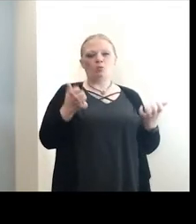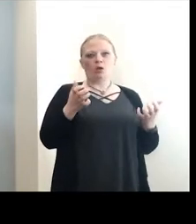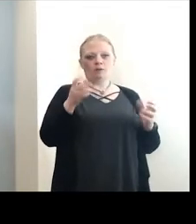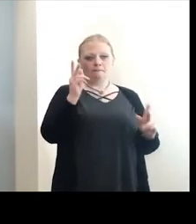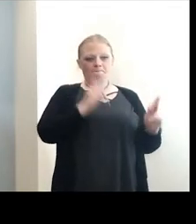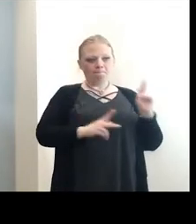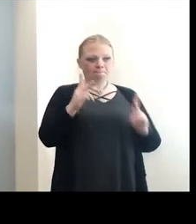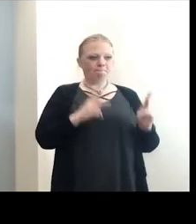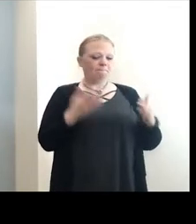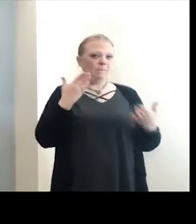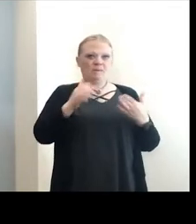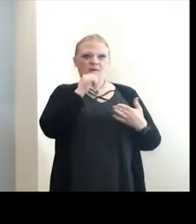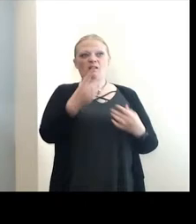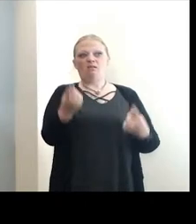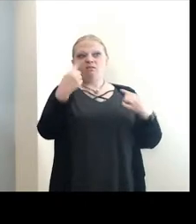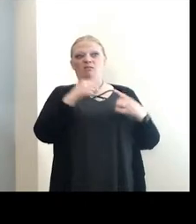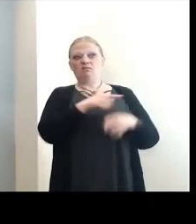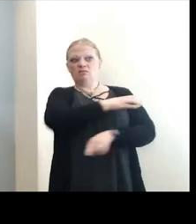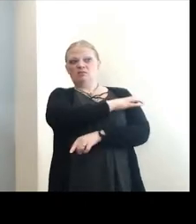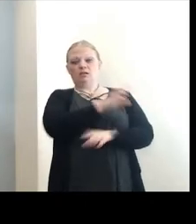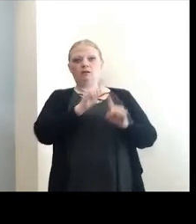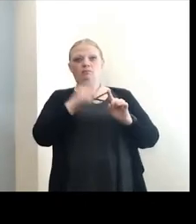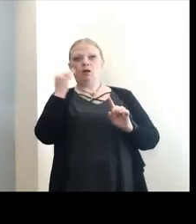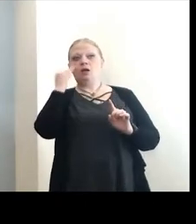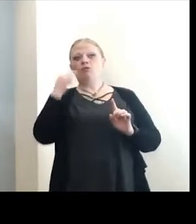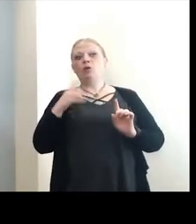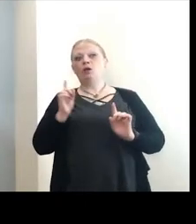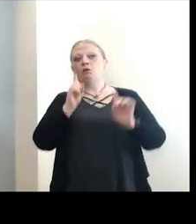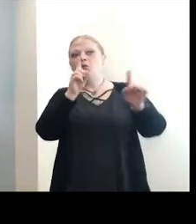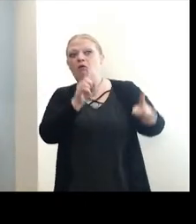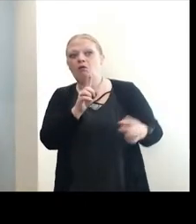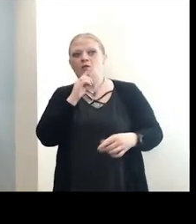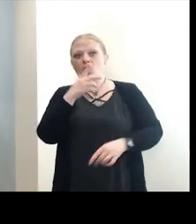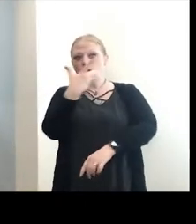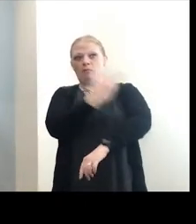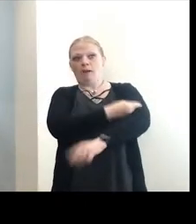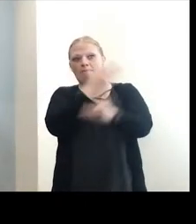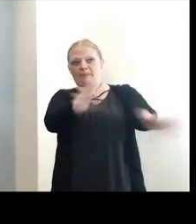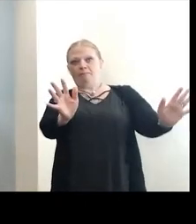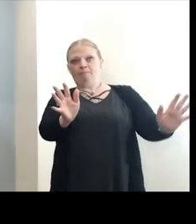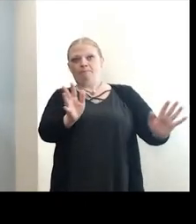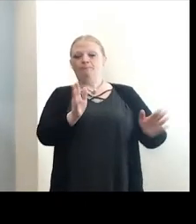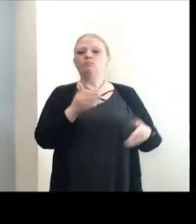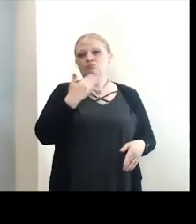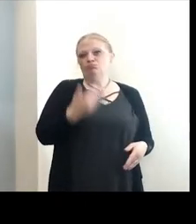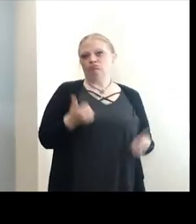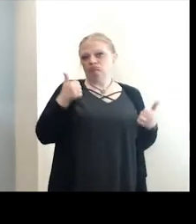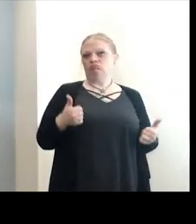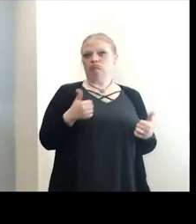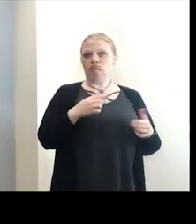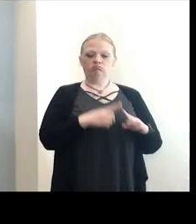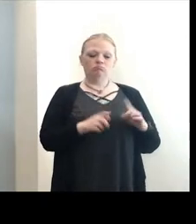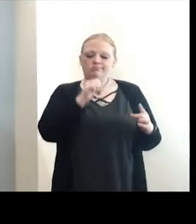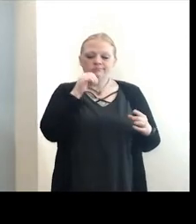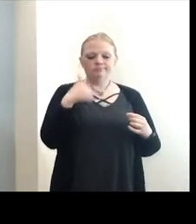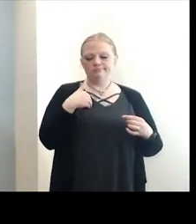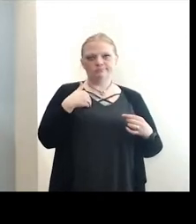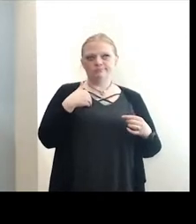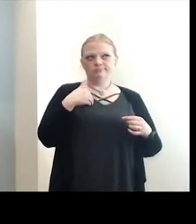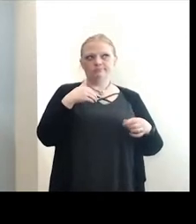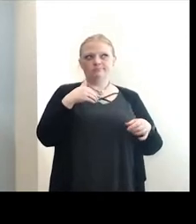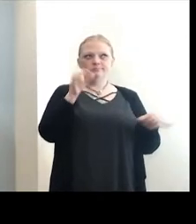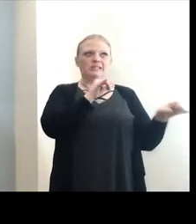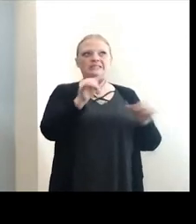individuals who may not come to us to our clinic, but if we can get them where they are and we get them once and they're done, that's great. We just don't have the same quantity